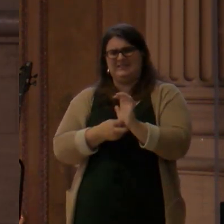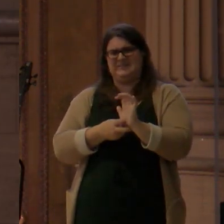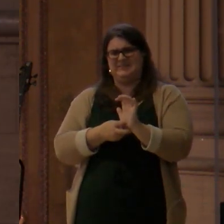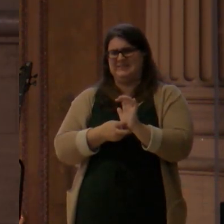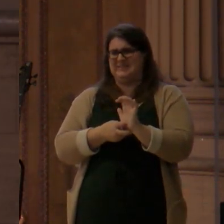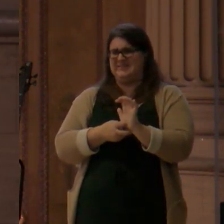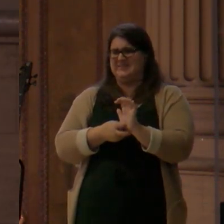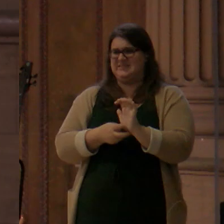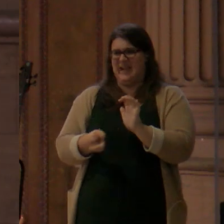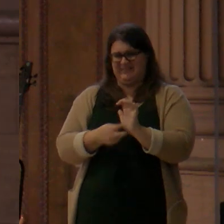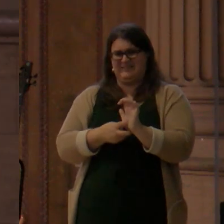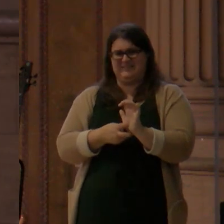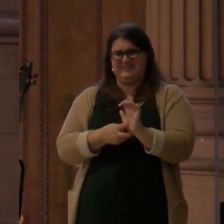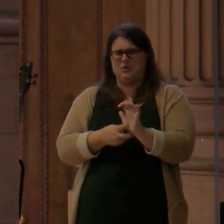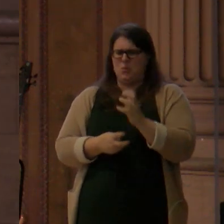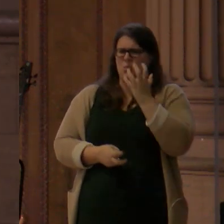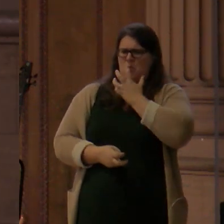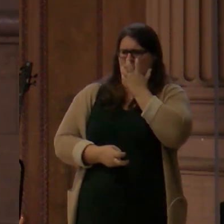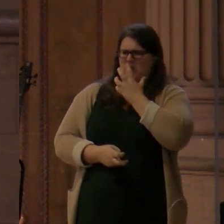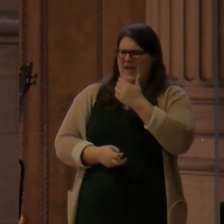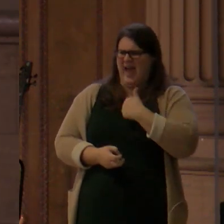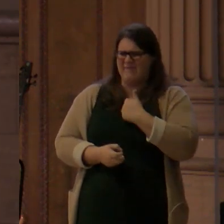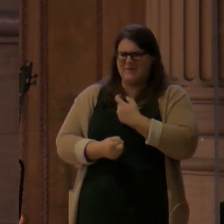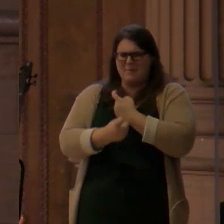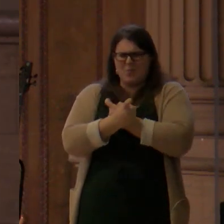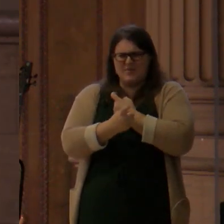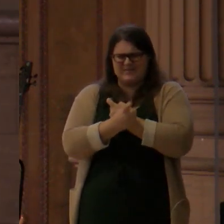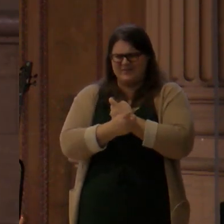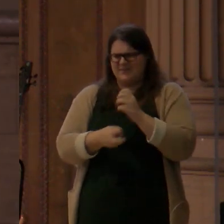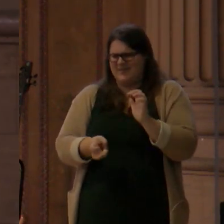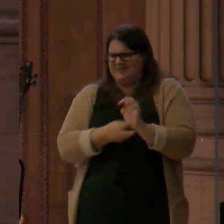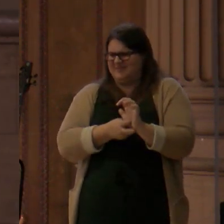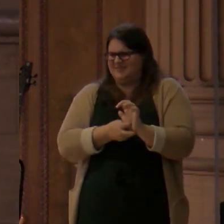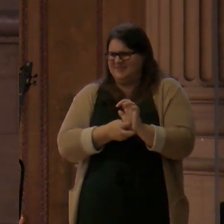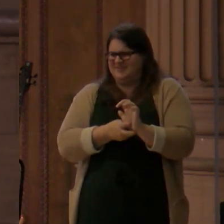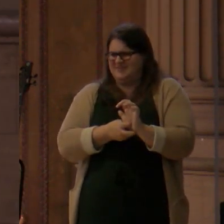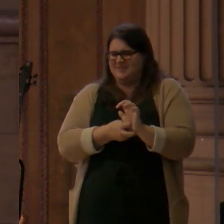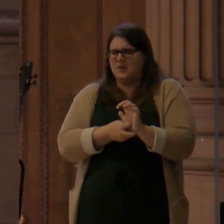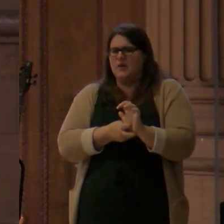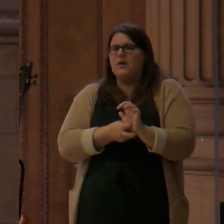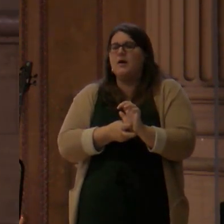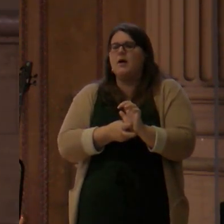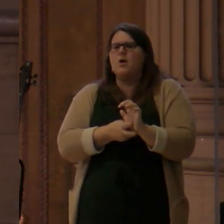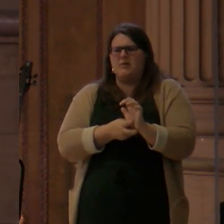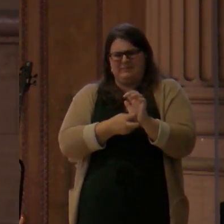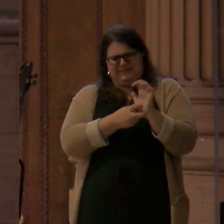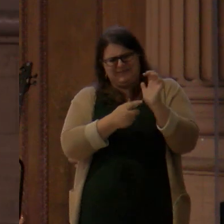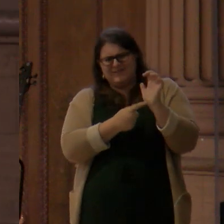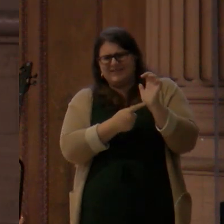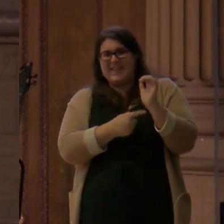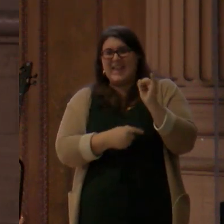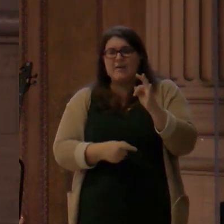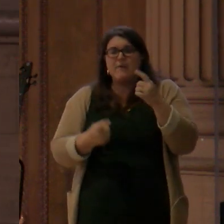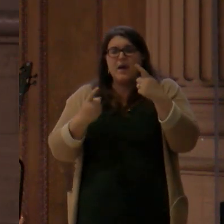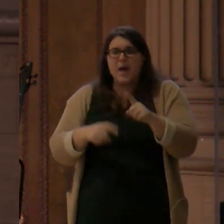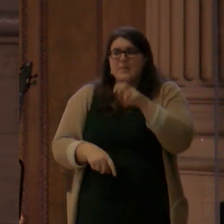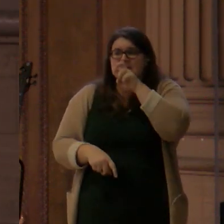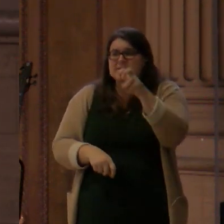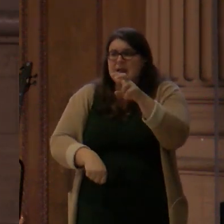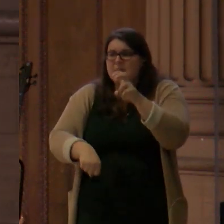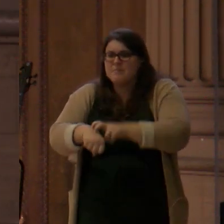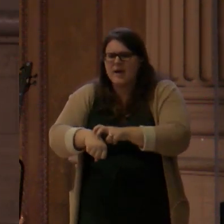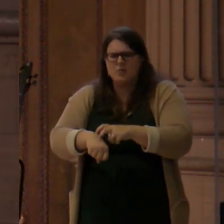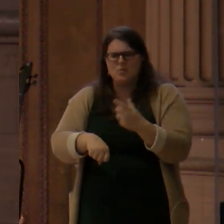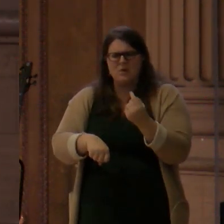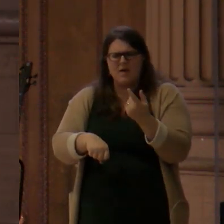gospel's the antidote to the serpent's poison. There's this other great picture, this other imagery that's given to us in the Bible along this theme and it's actually